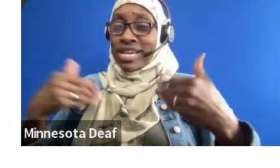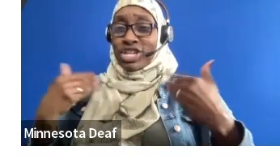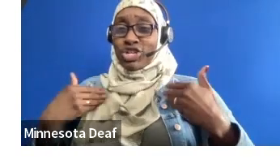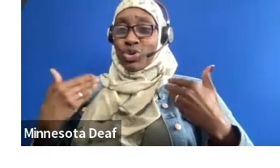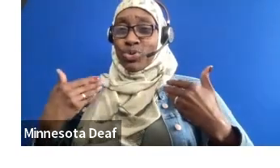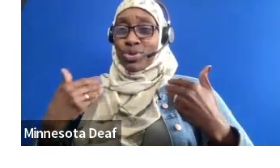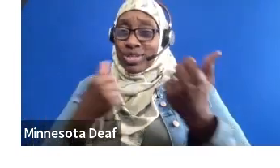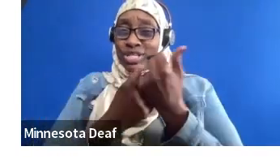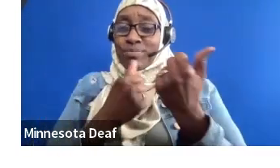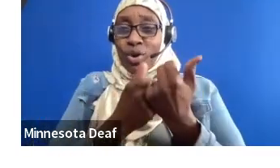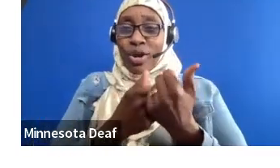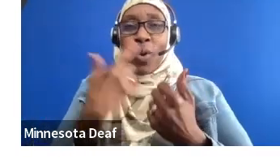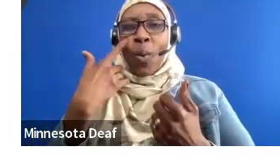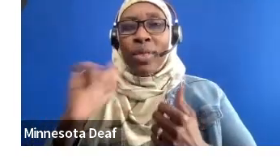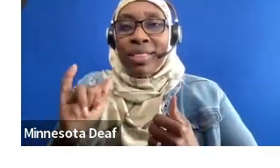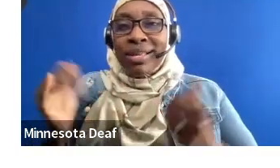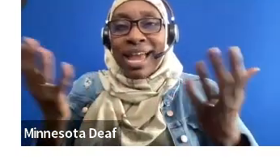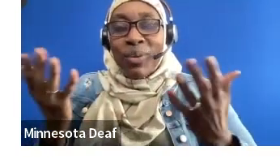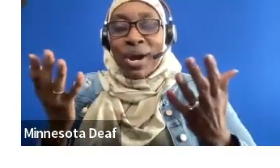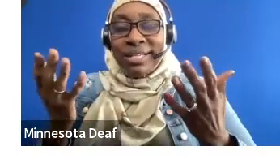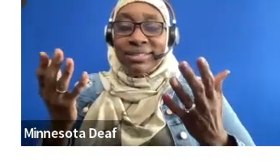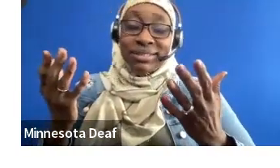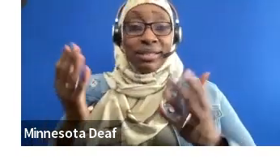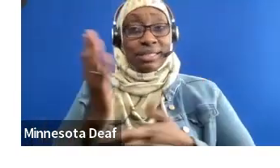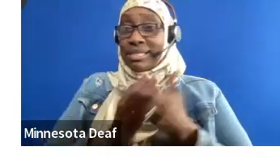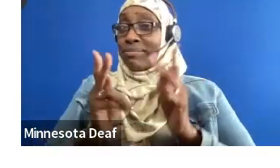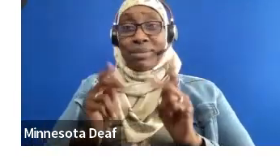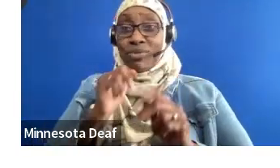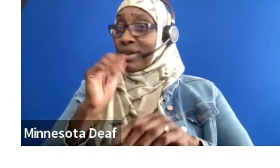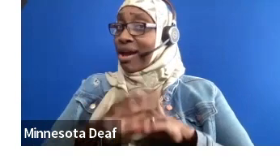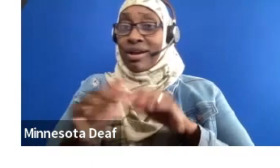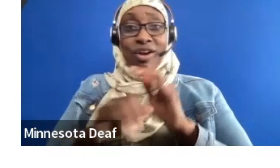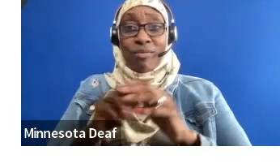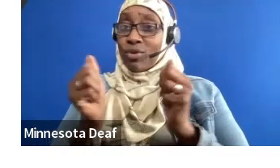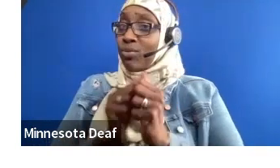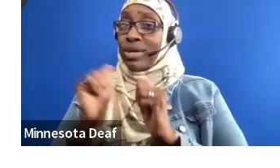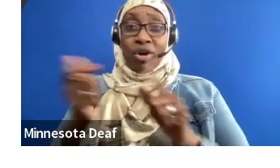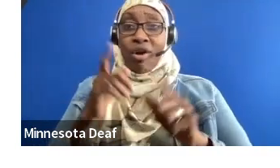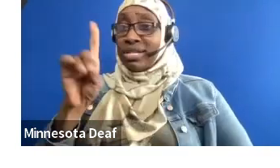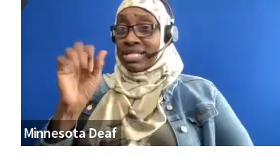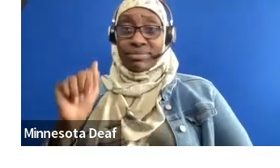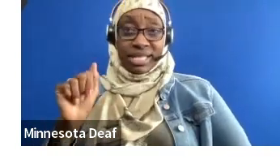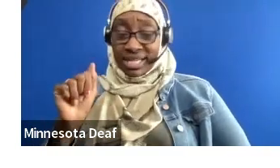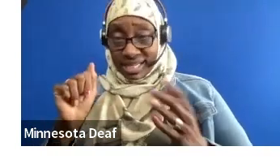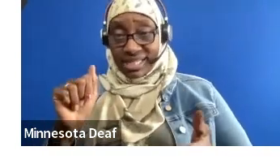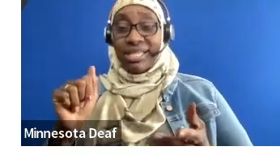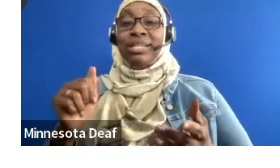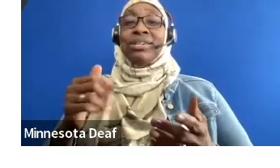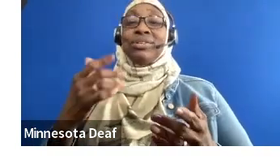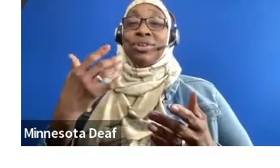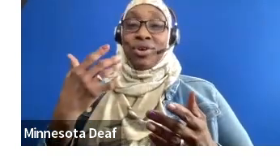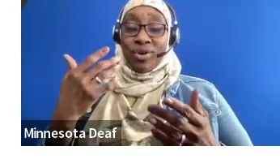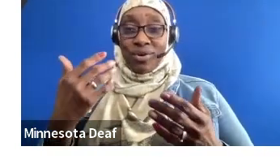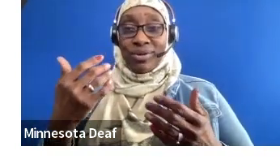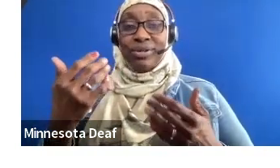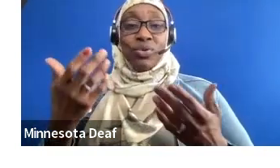with all disabilities. What's the age? Are you comfortable with someone from any gender? Do you have experience working with queer youth, right?